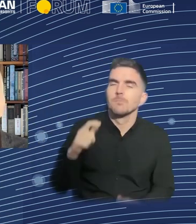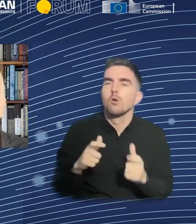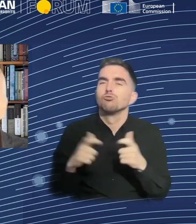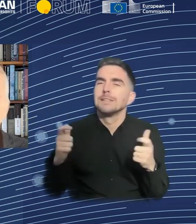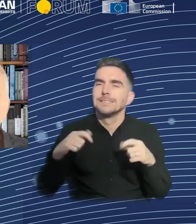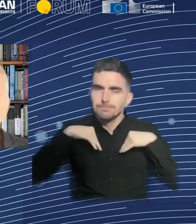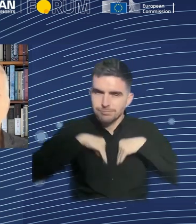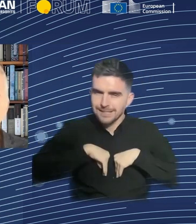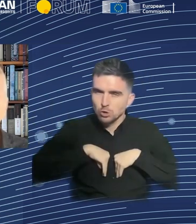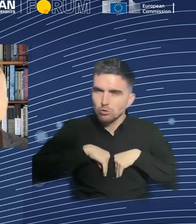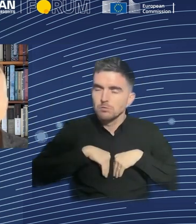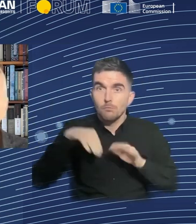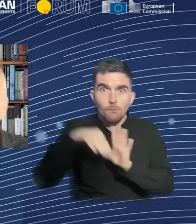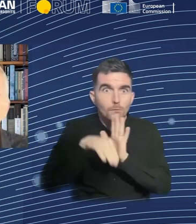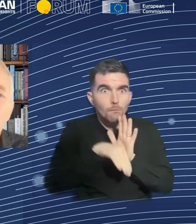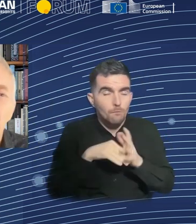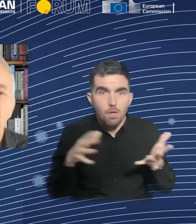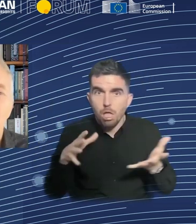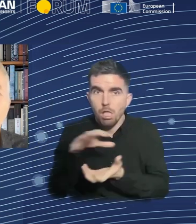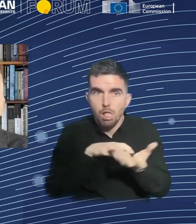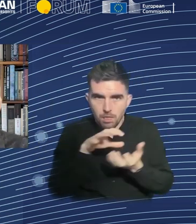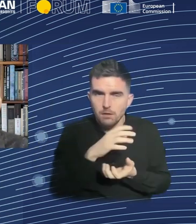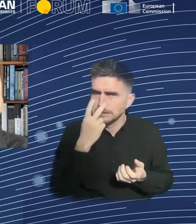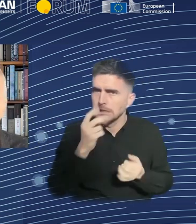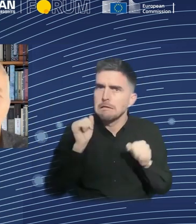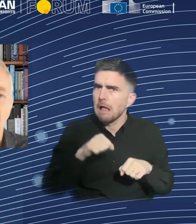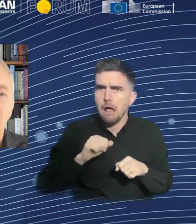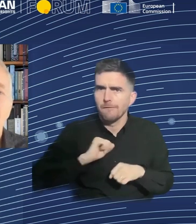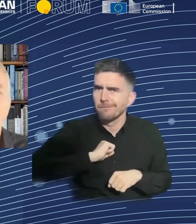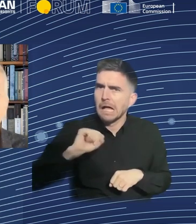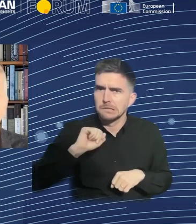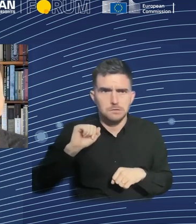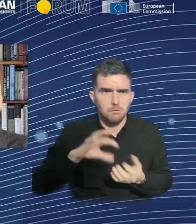the Reconstruction Finance Corporation moved from 10% of homes having electricity